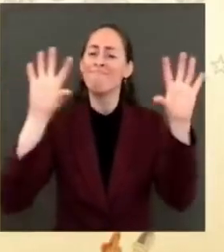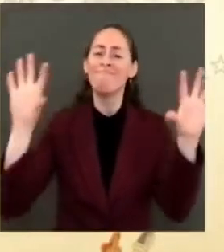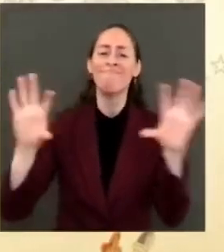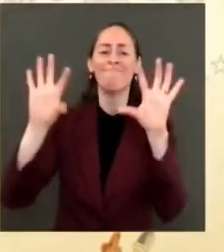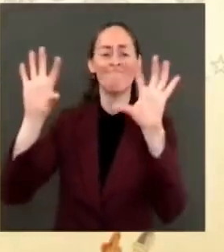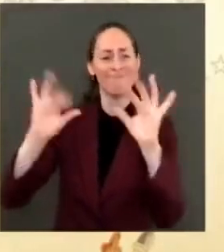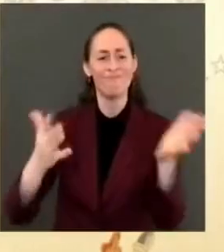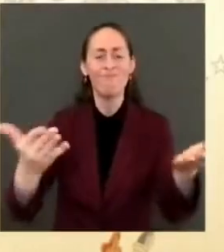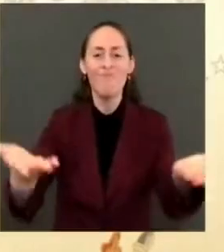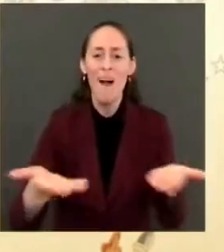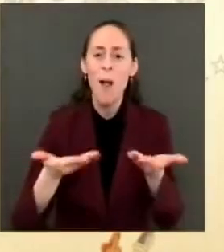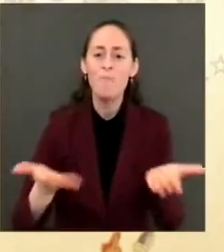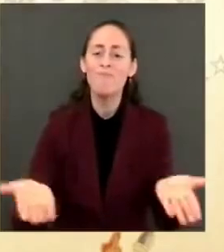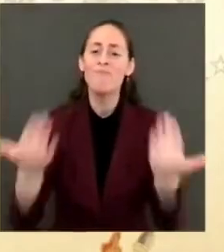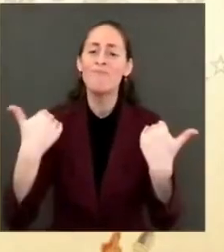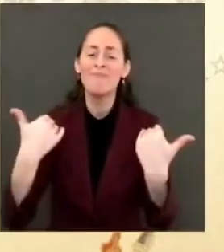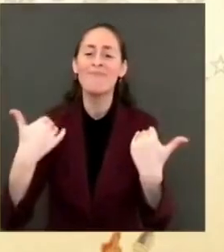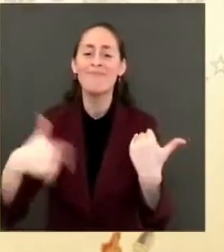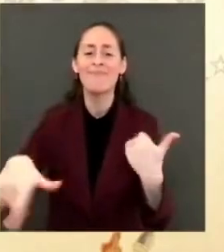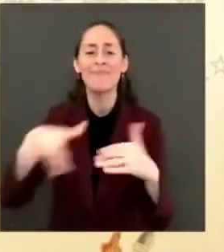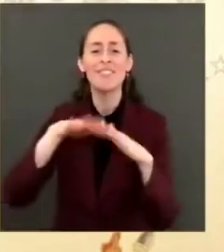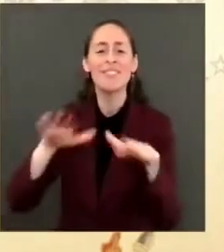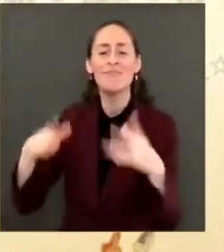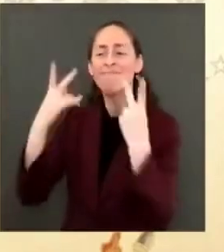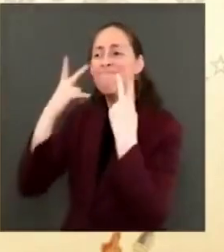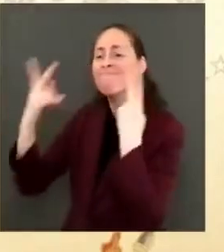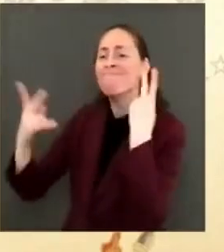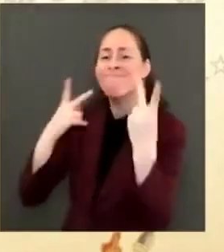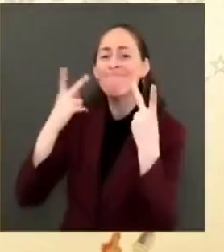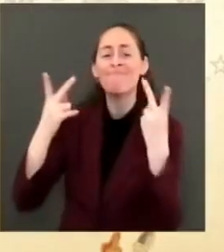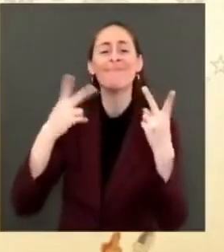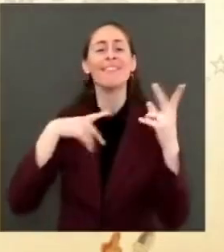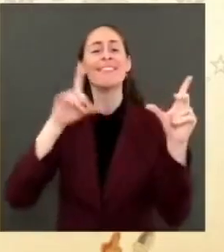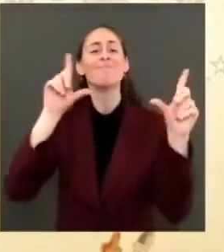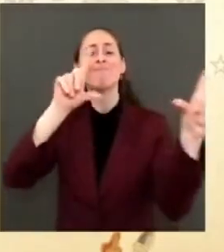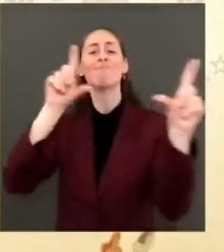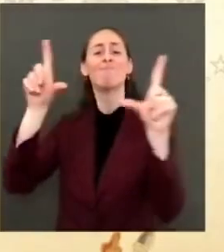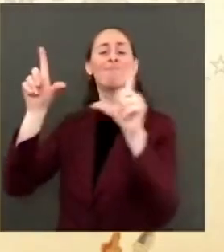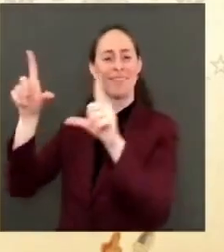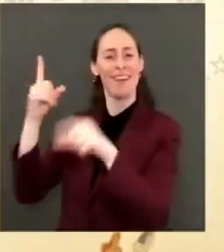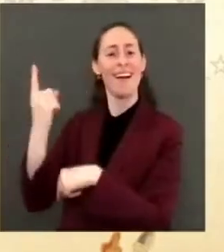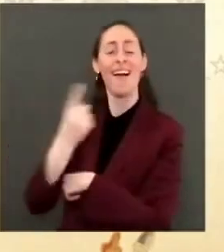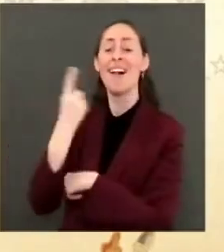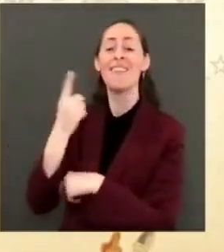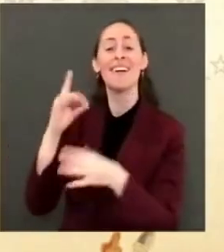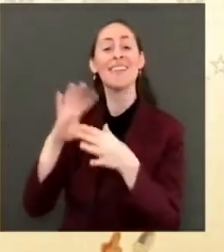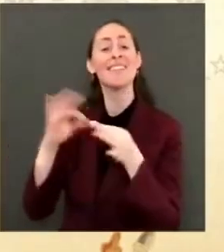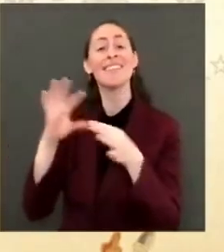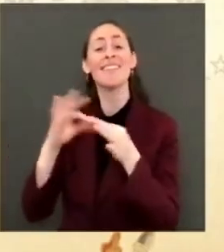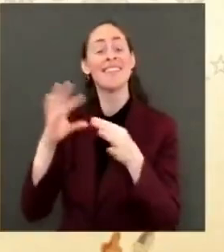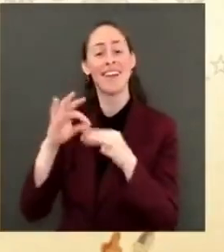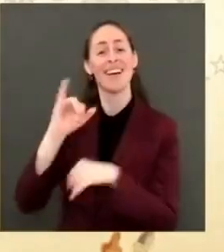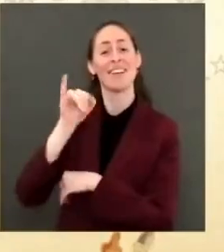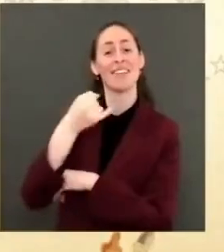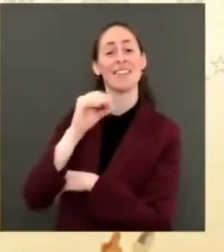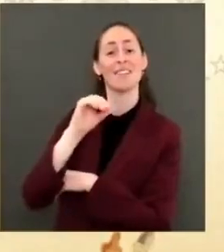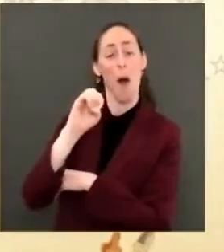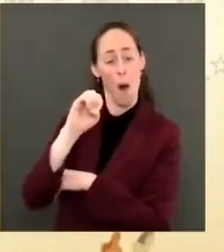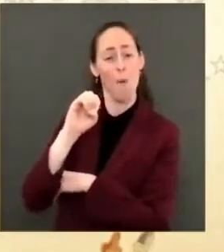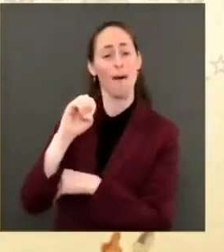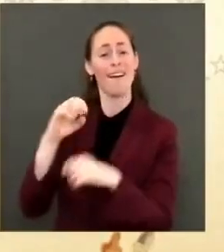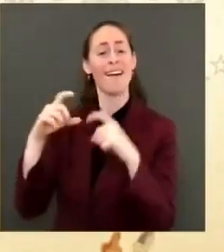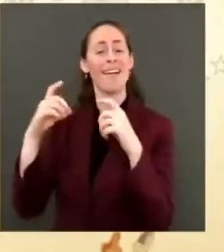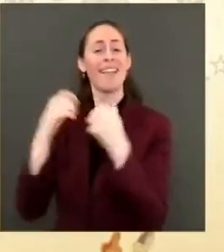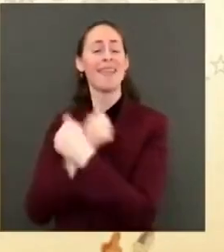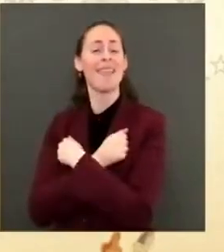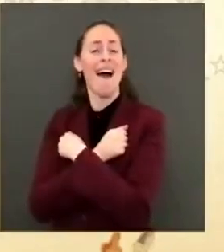said, Joe loves Jill. She did it on all five windows, four windows across. So the press called